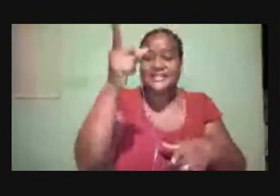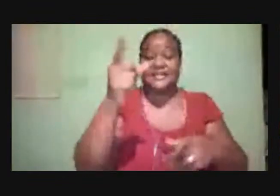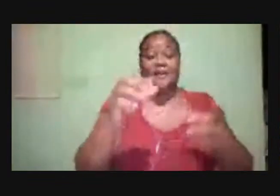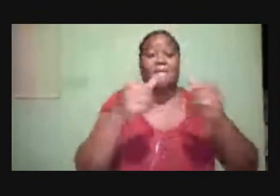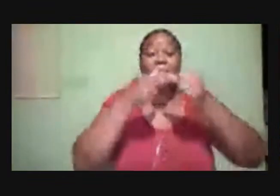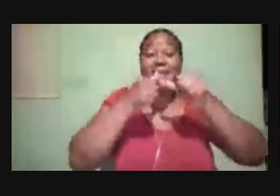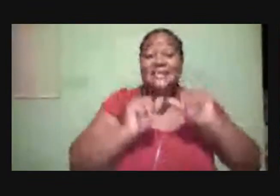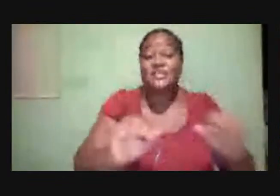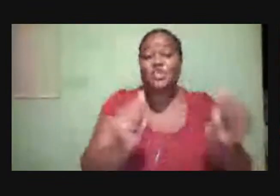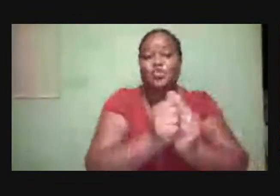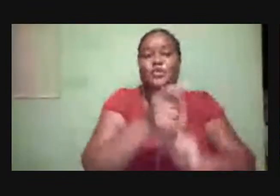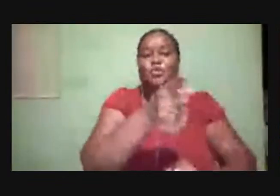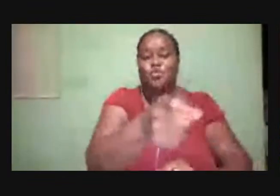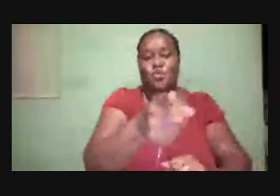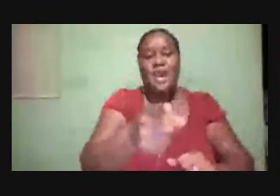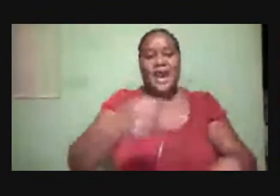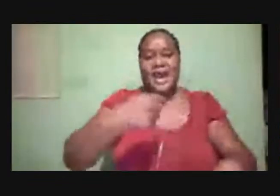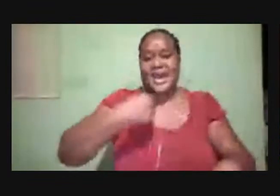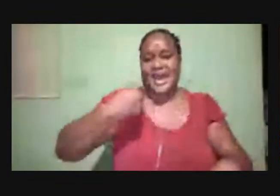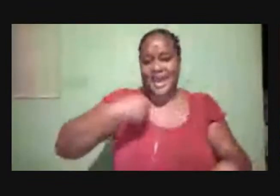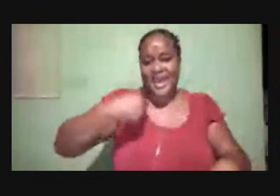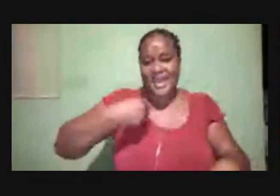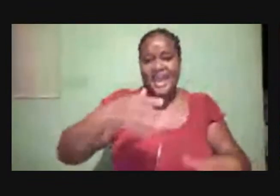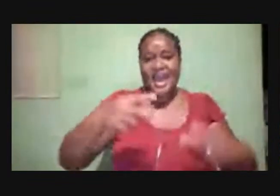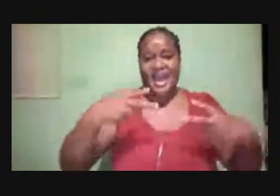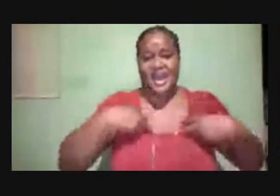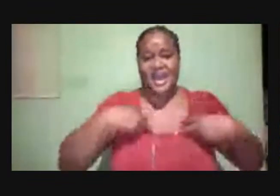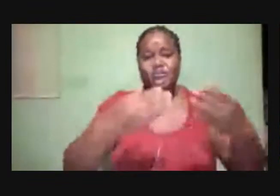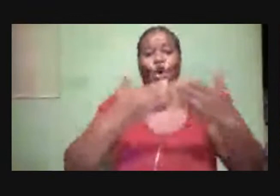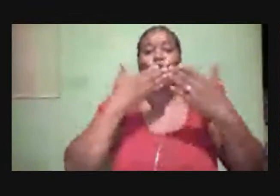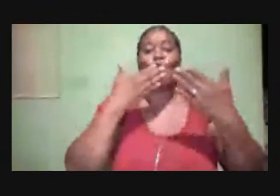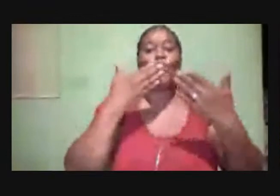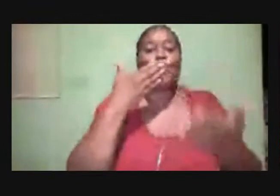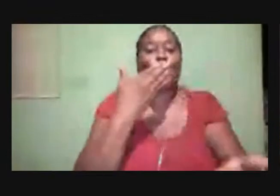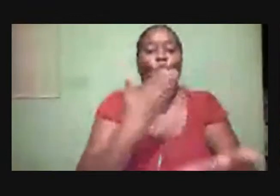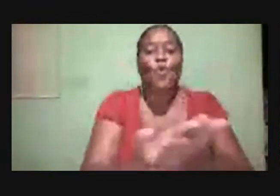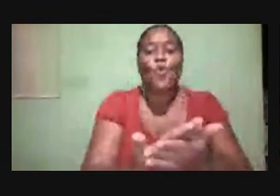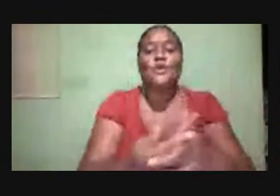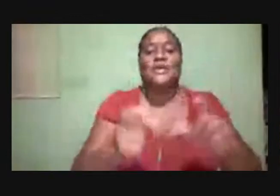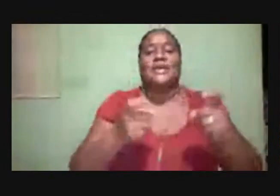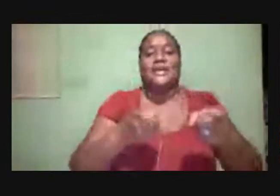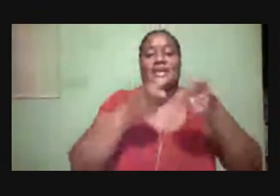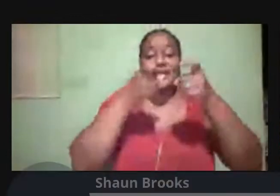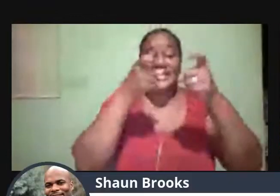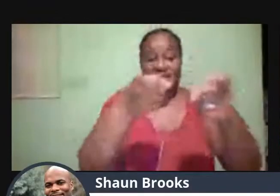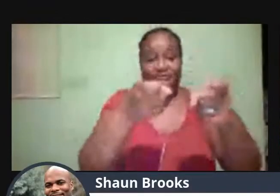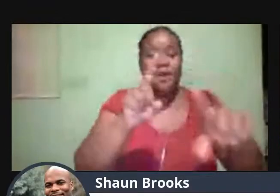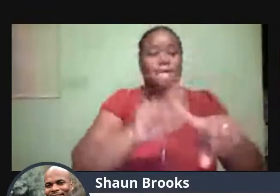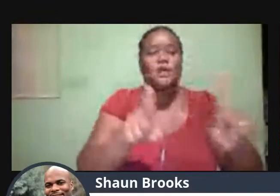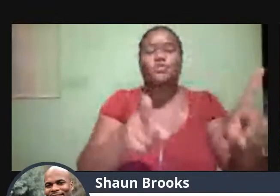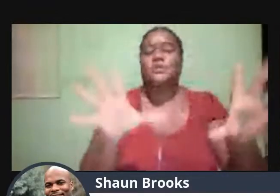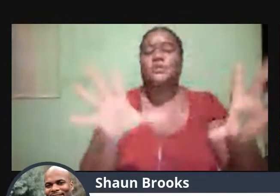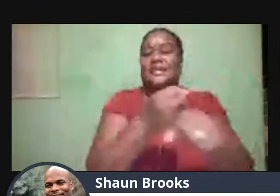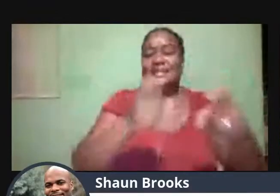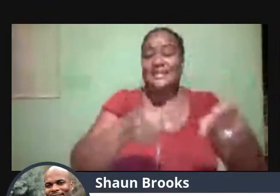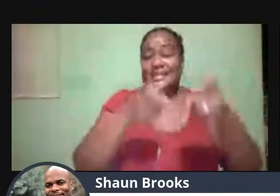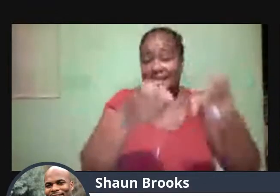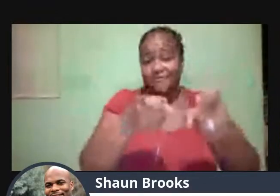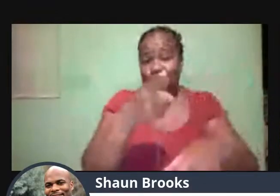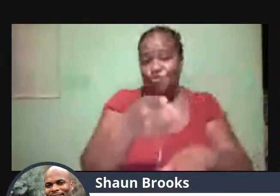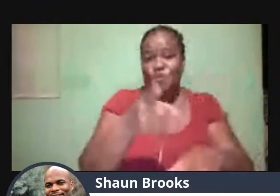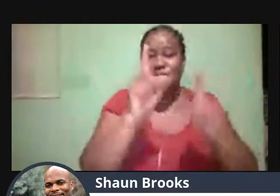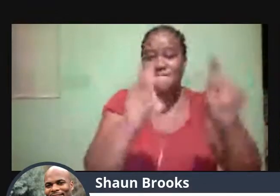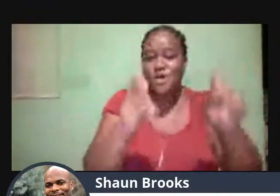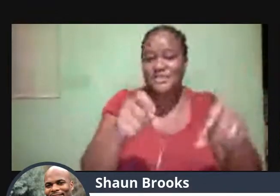But to get the gifts. You have to answer my question. Now tomorrow evening. I will be sharing